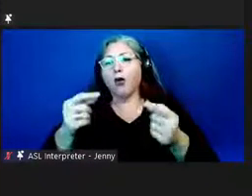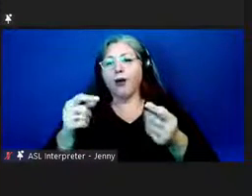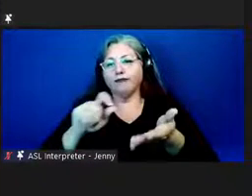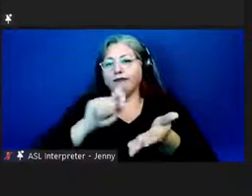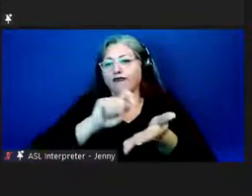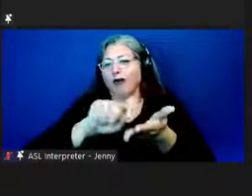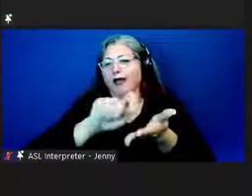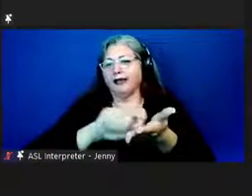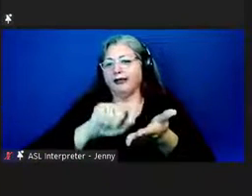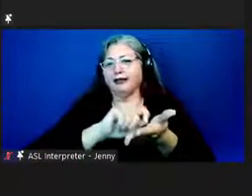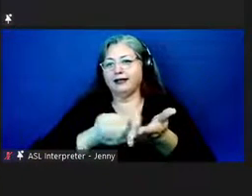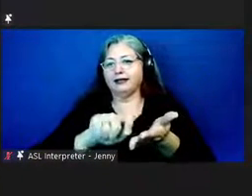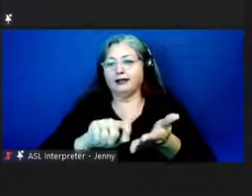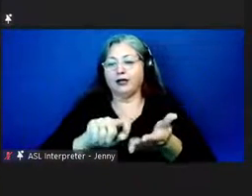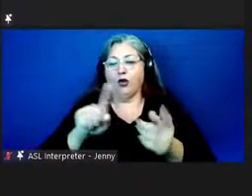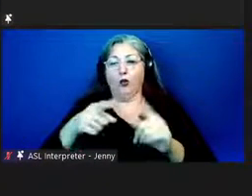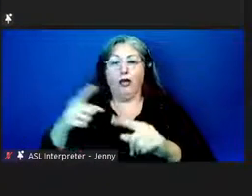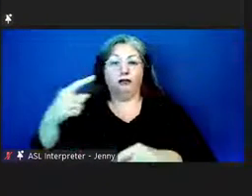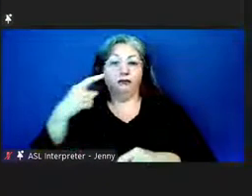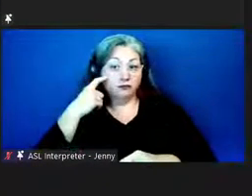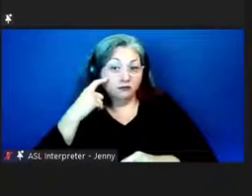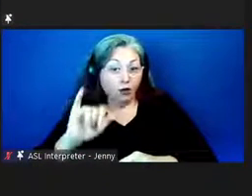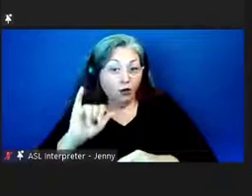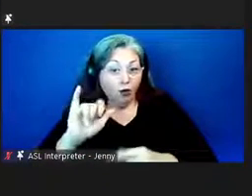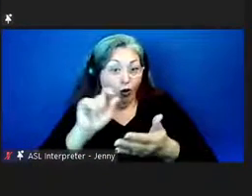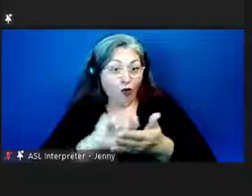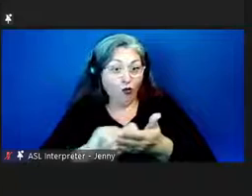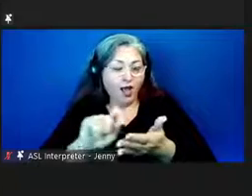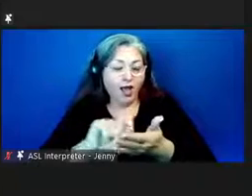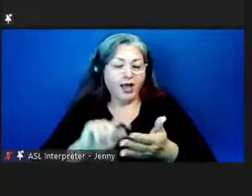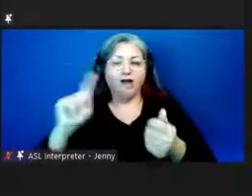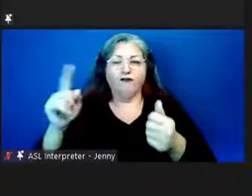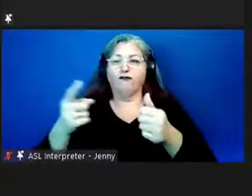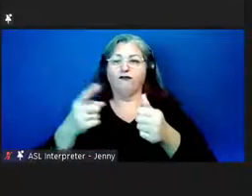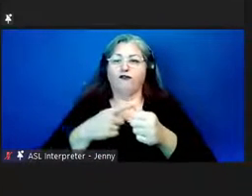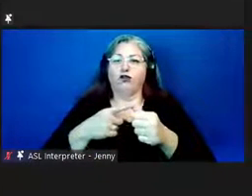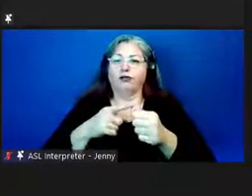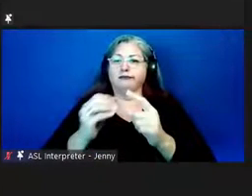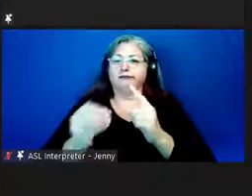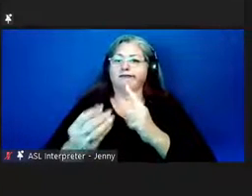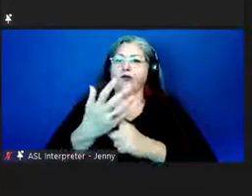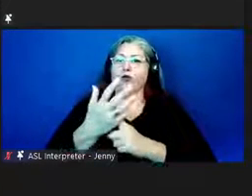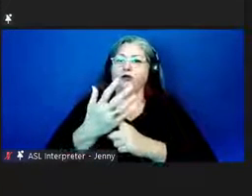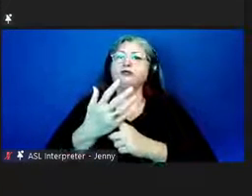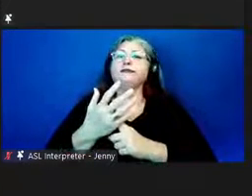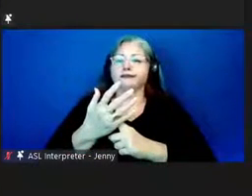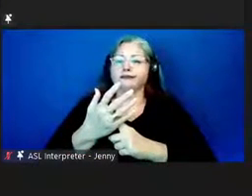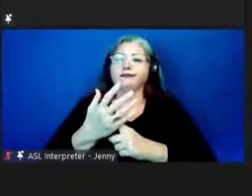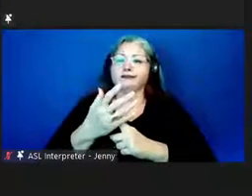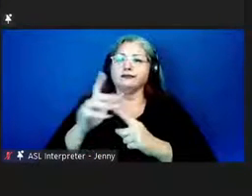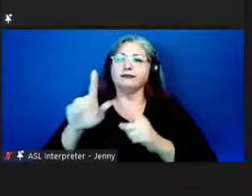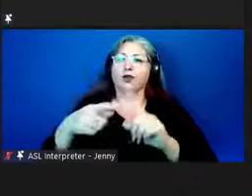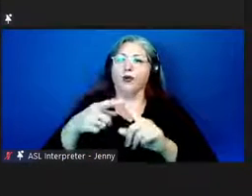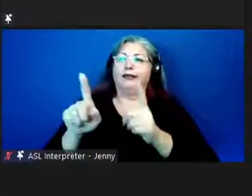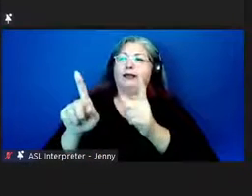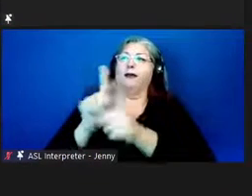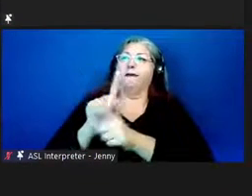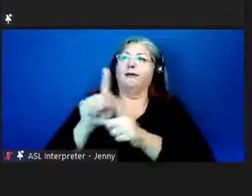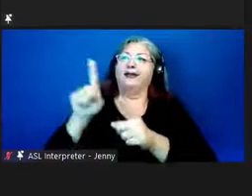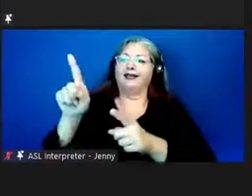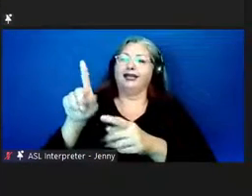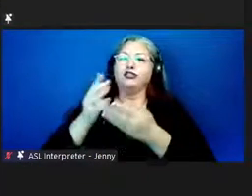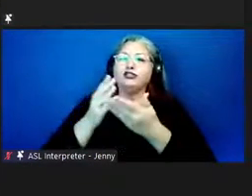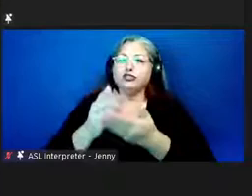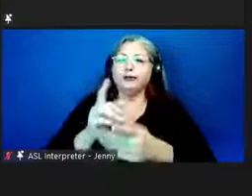that introduction of writing came immediately with the western ships that